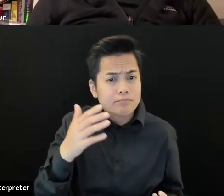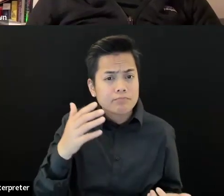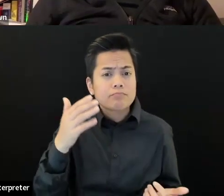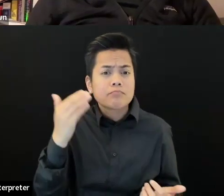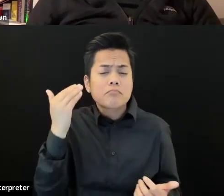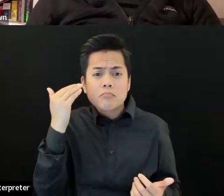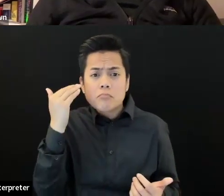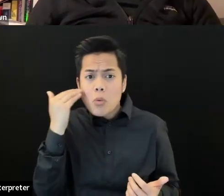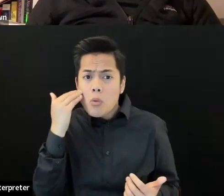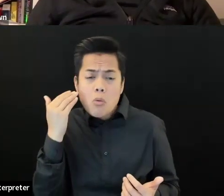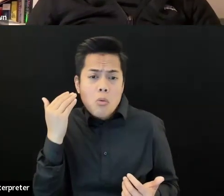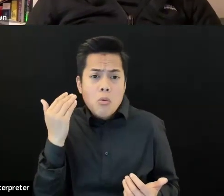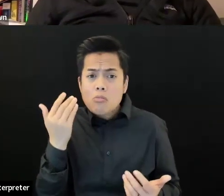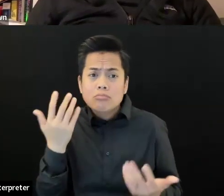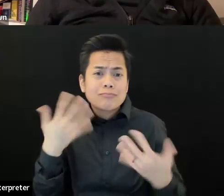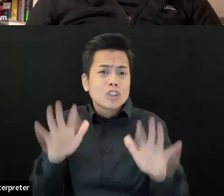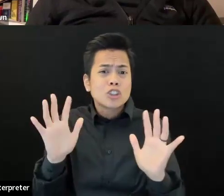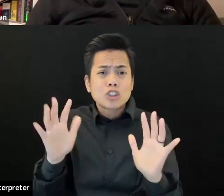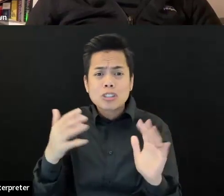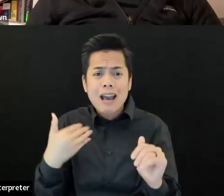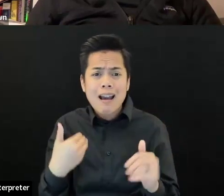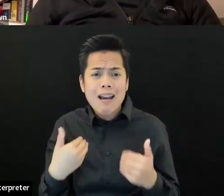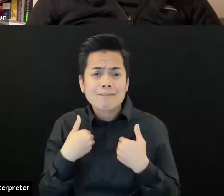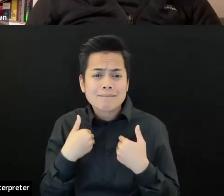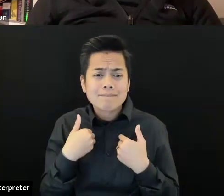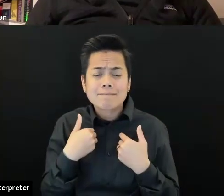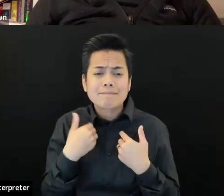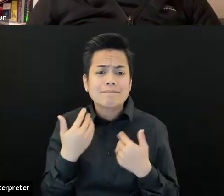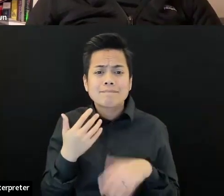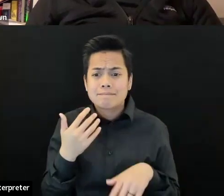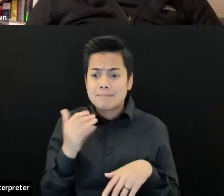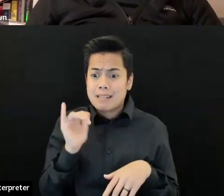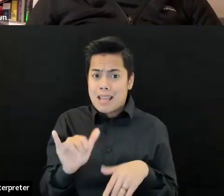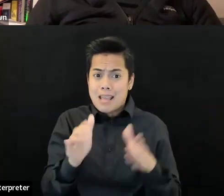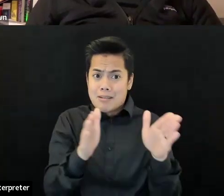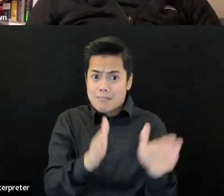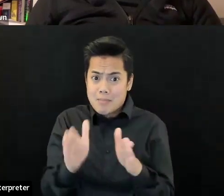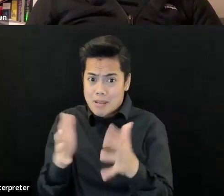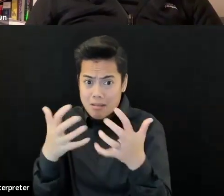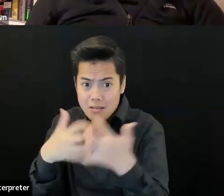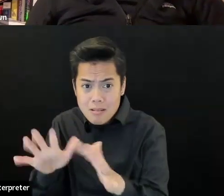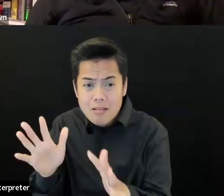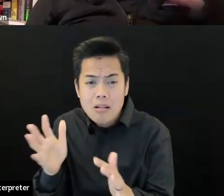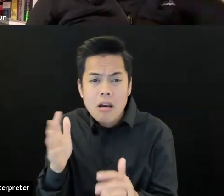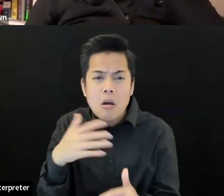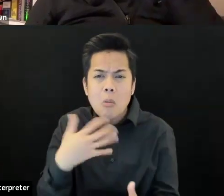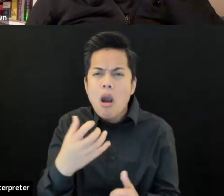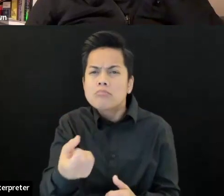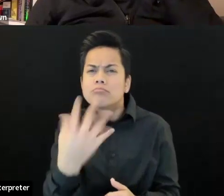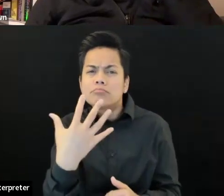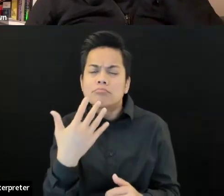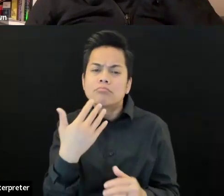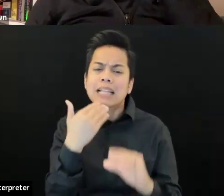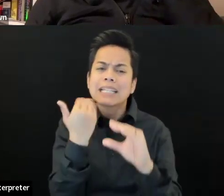happy to kind of offline sort of connect and see if there's anything I can offer to help support this work.